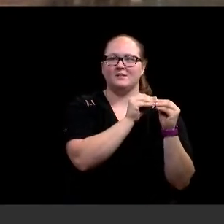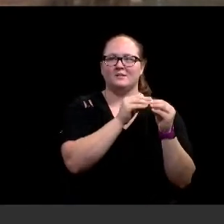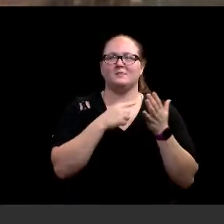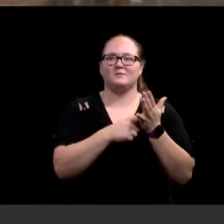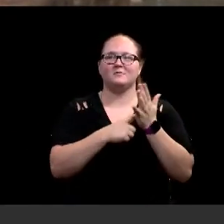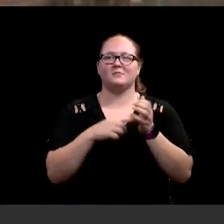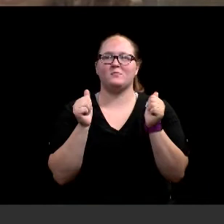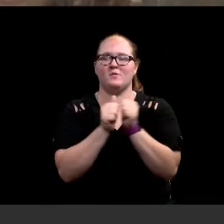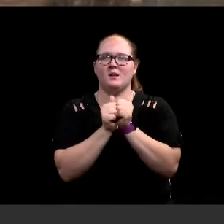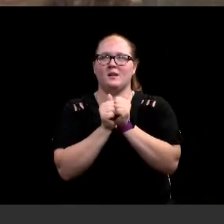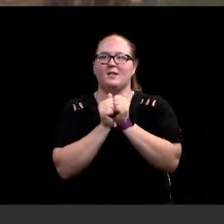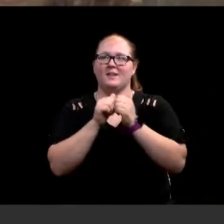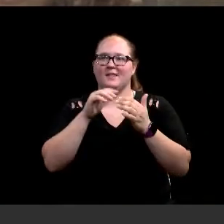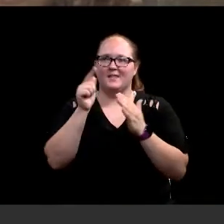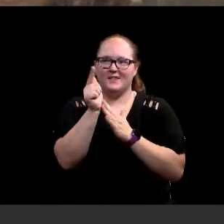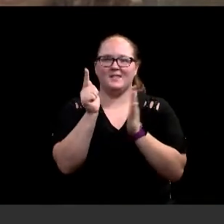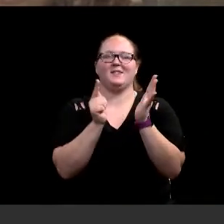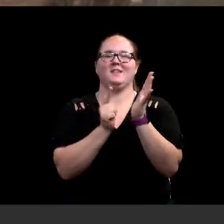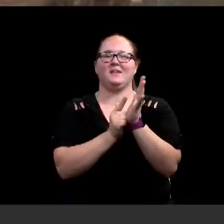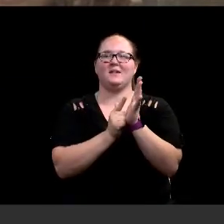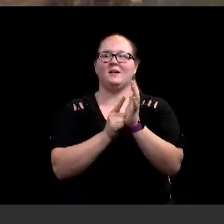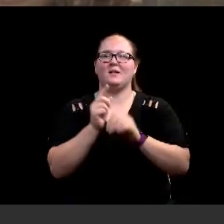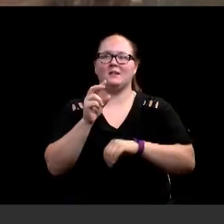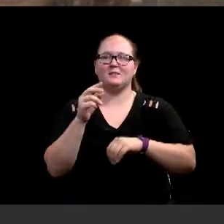.m. We will return shortly.